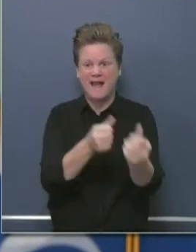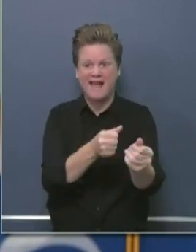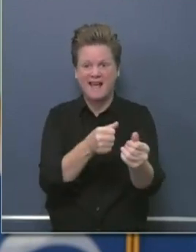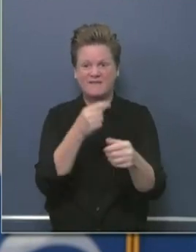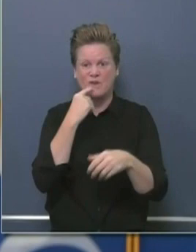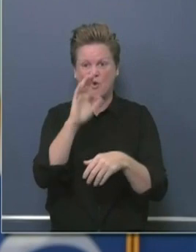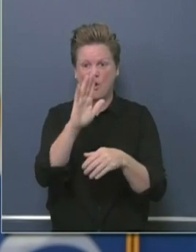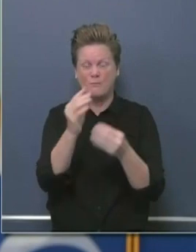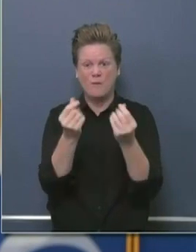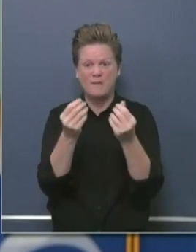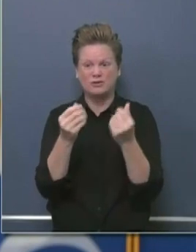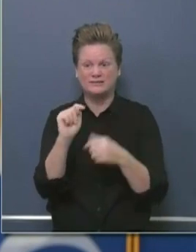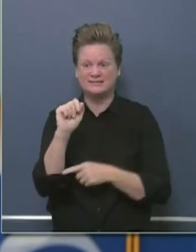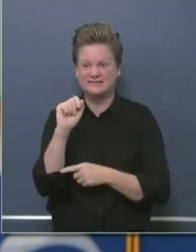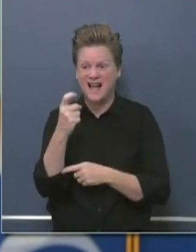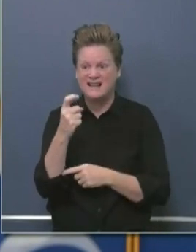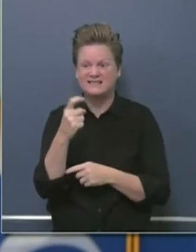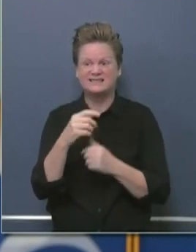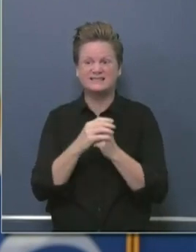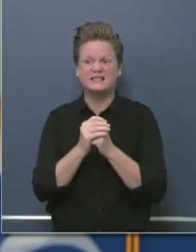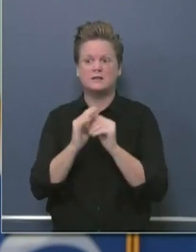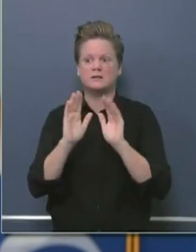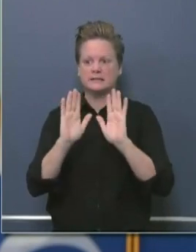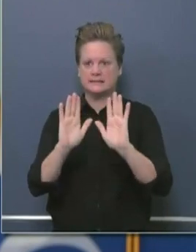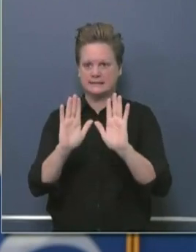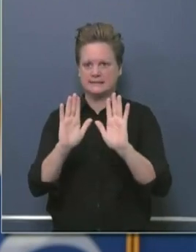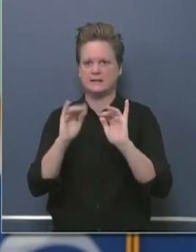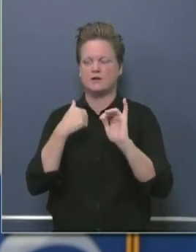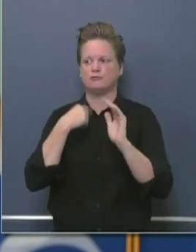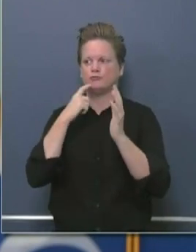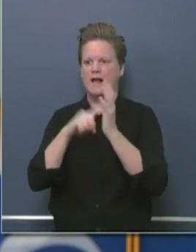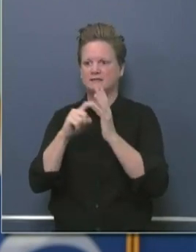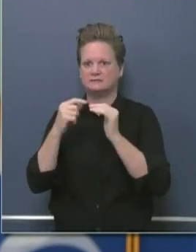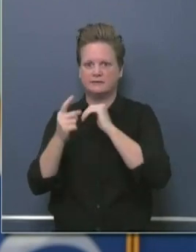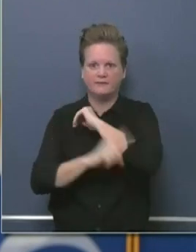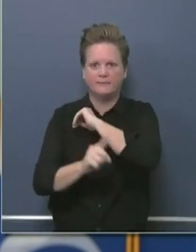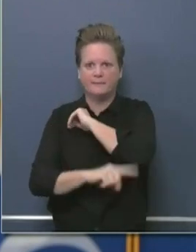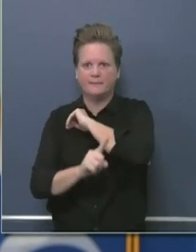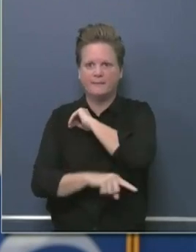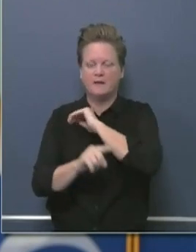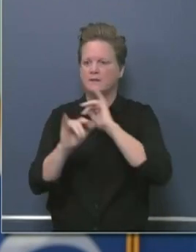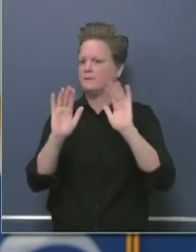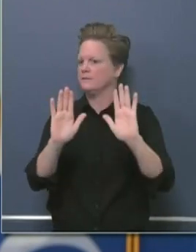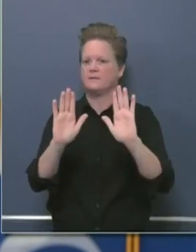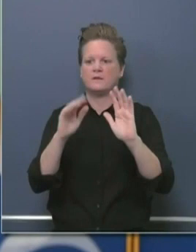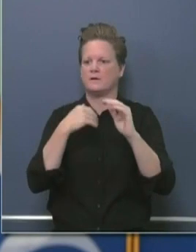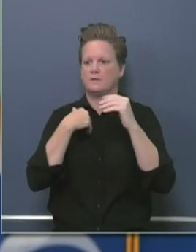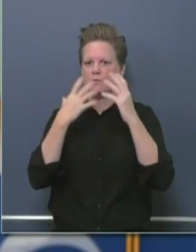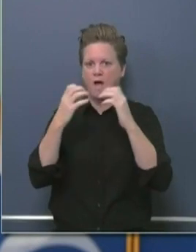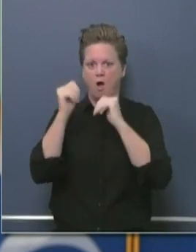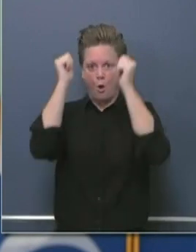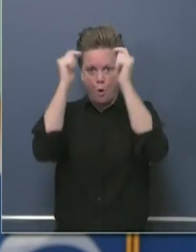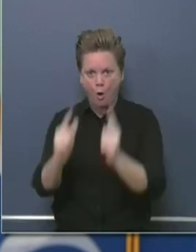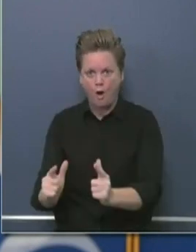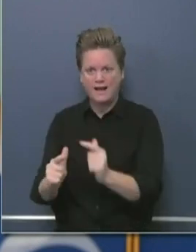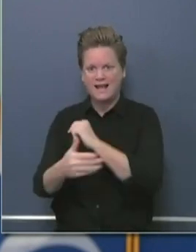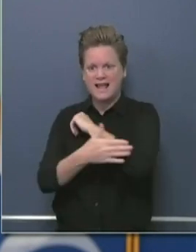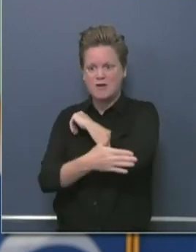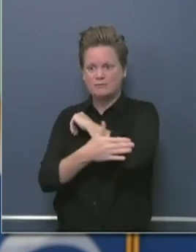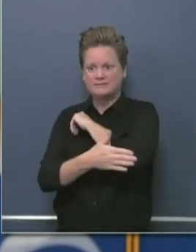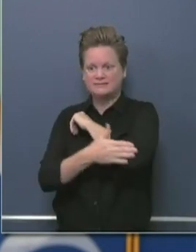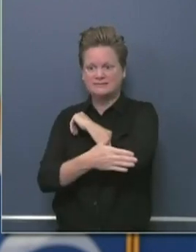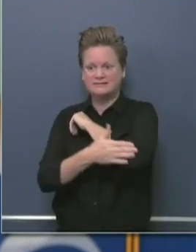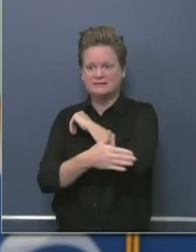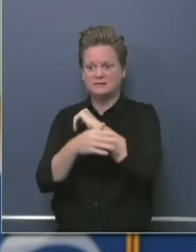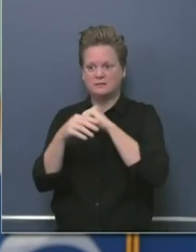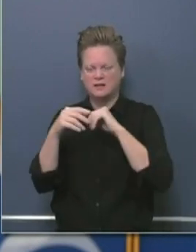of property taxes. And we made the point that we were working with the counties to see if we can coordinate and collaborate in a way that